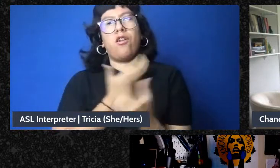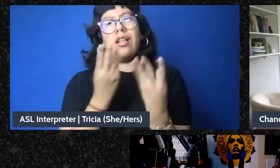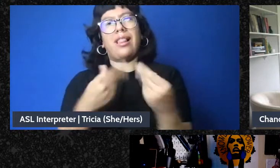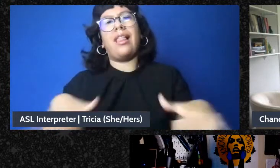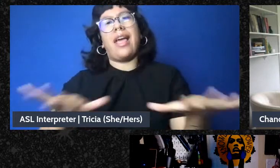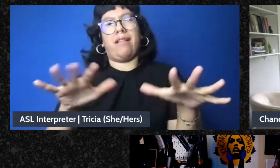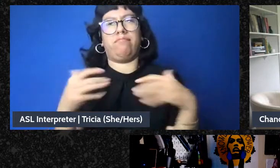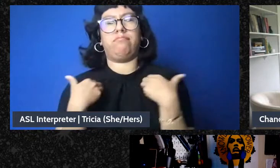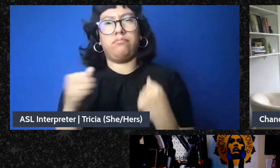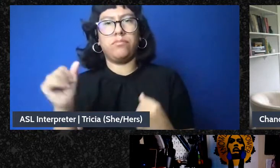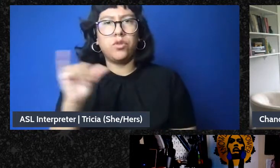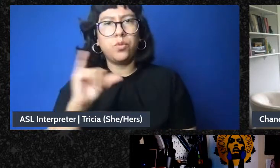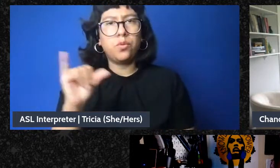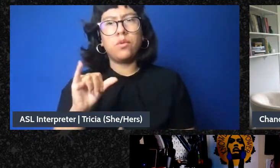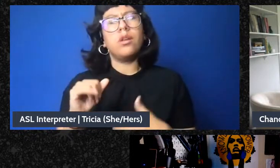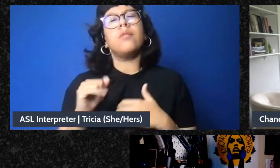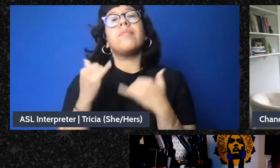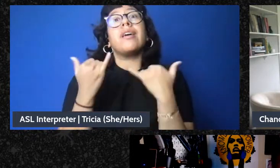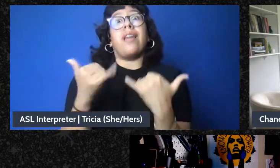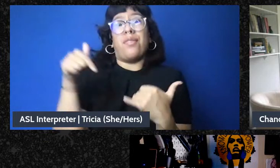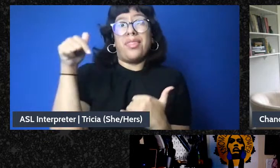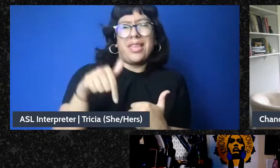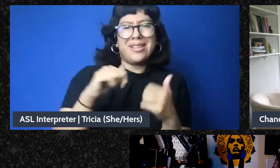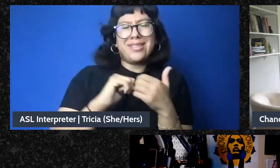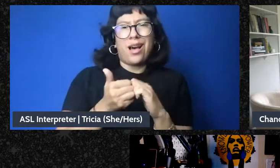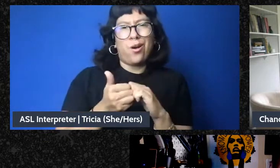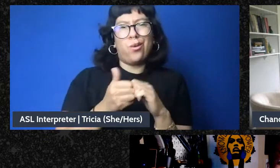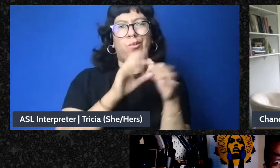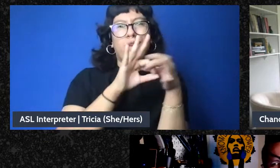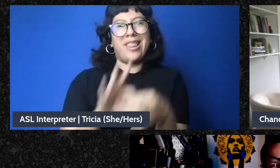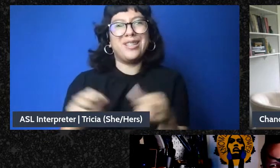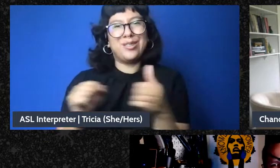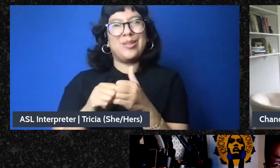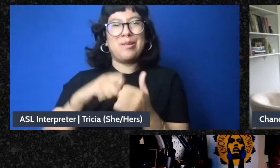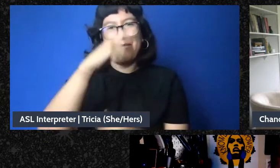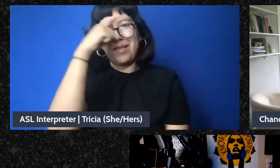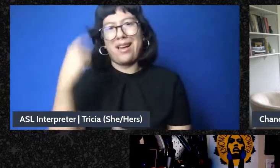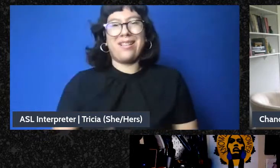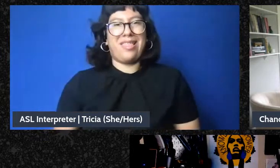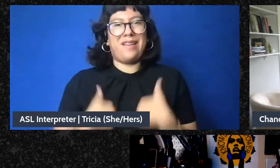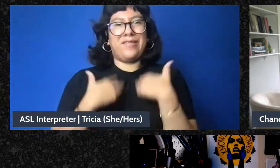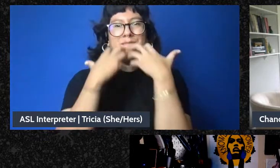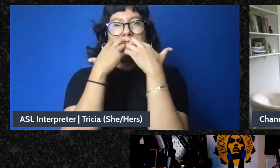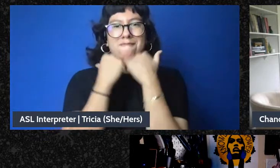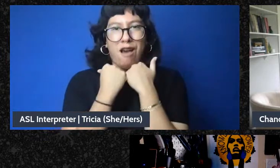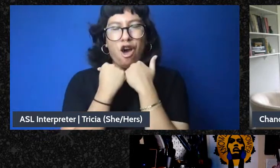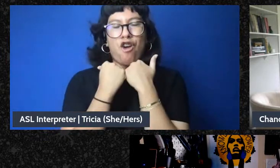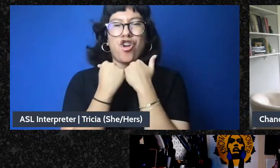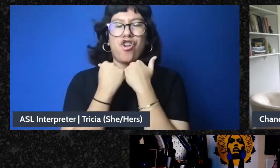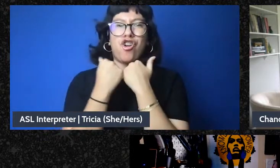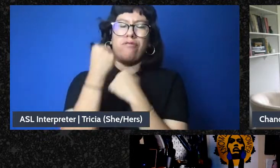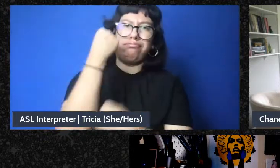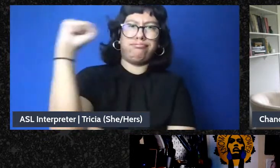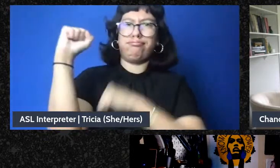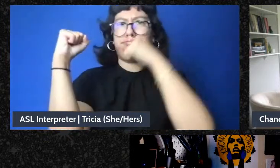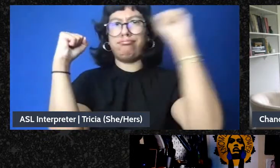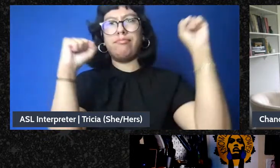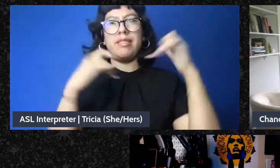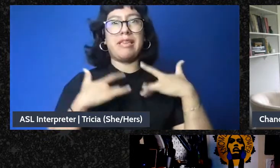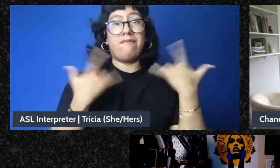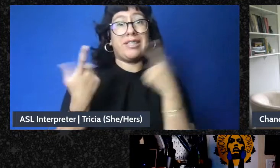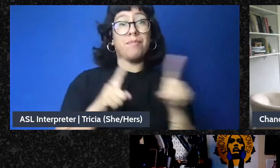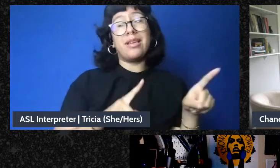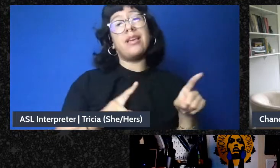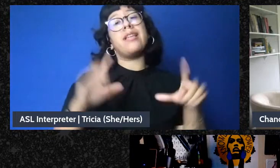And you ask how this relates to how the Black Lives Matter uprising and the events of last year, the Biden